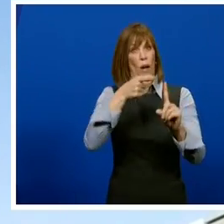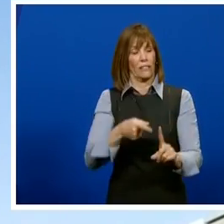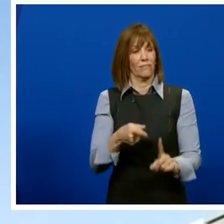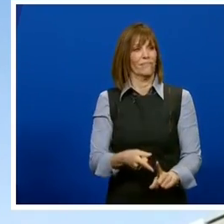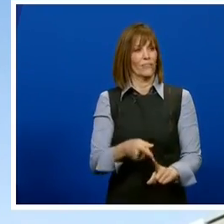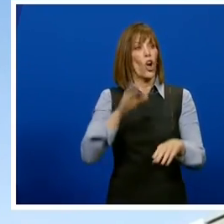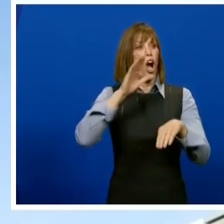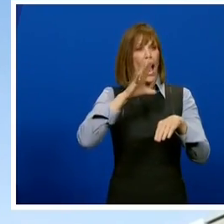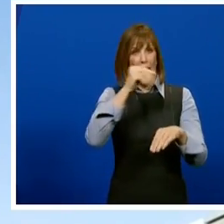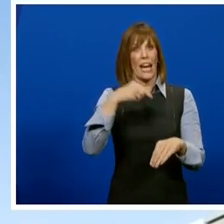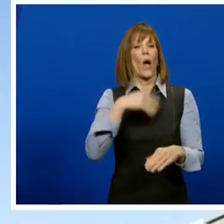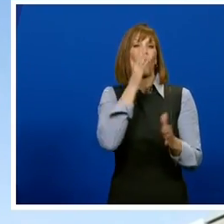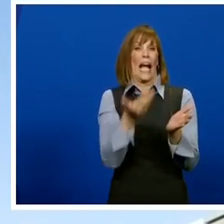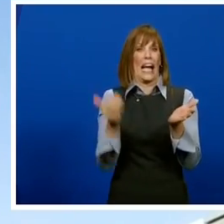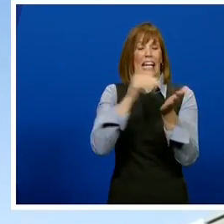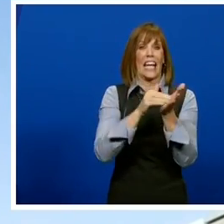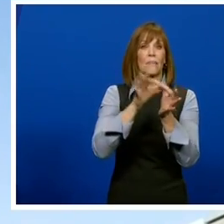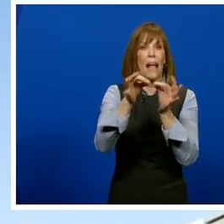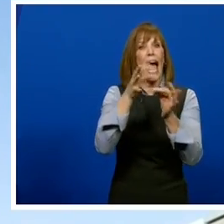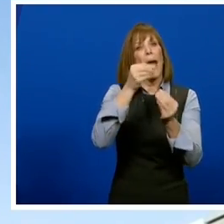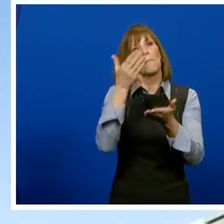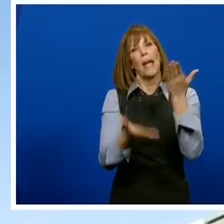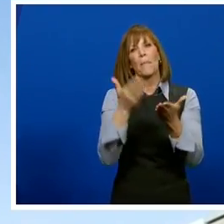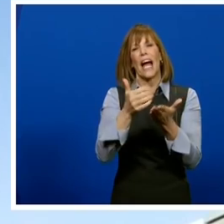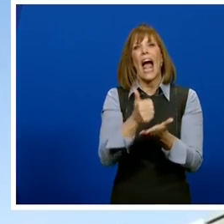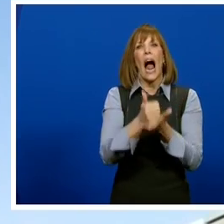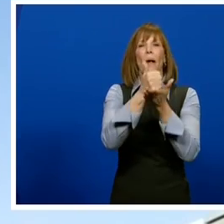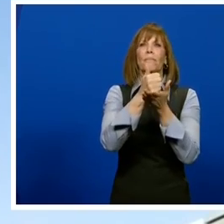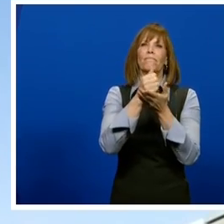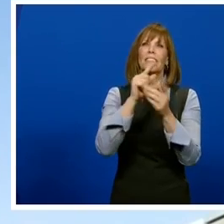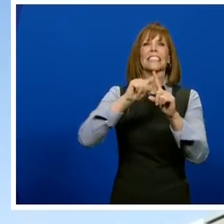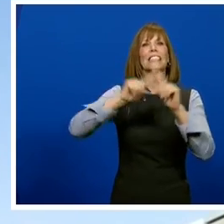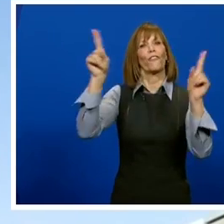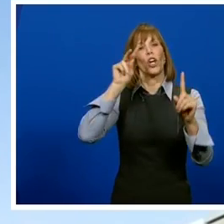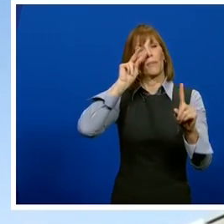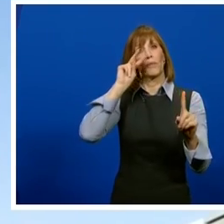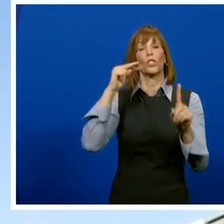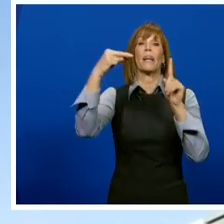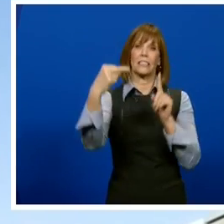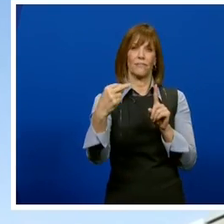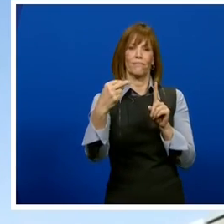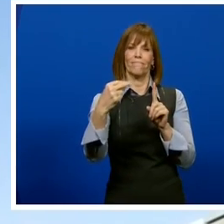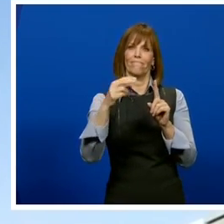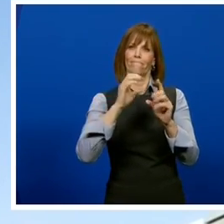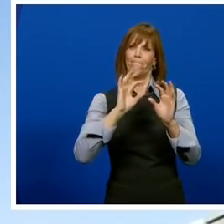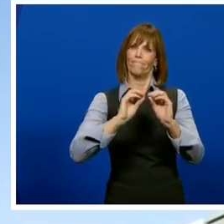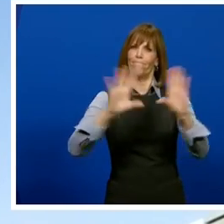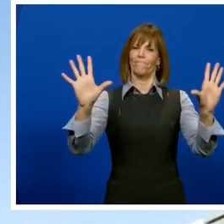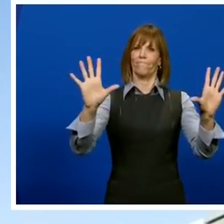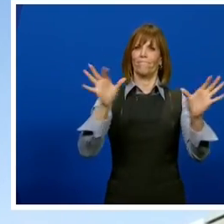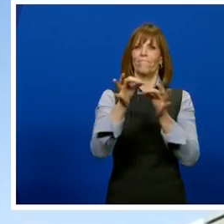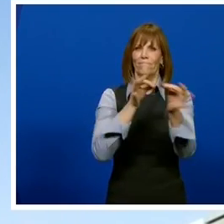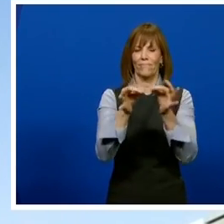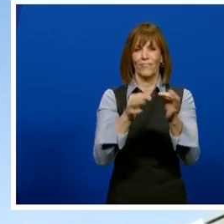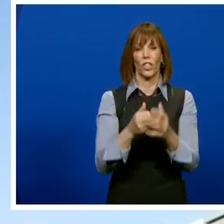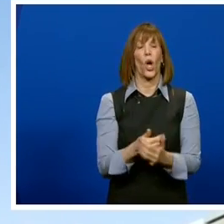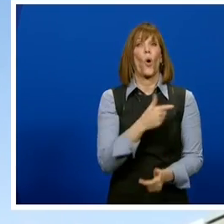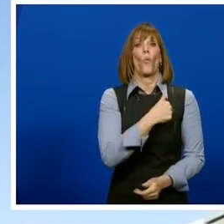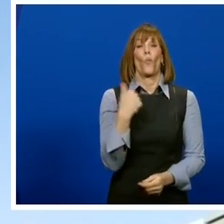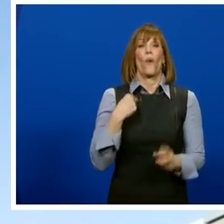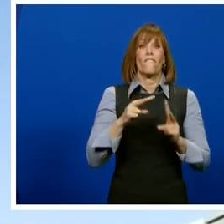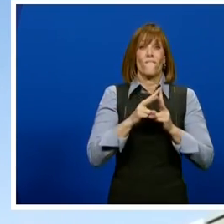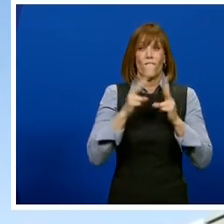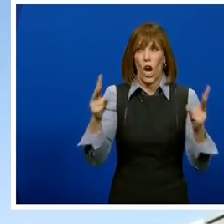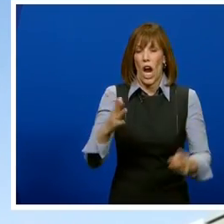I'm going to reiterate them, but perhaps put them in a slightly different spin. We are very encouraged